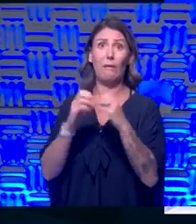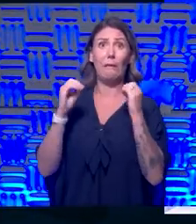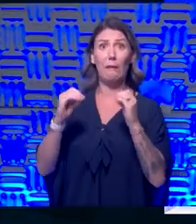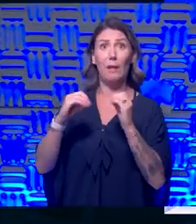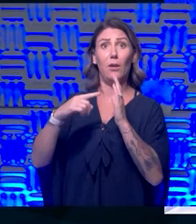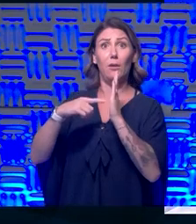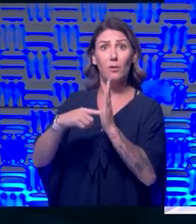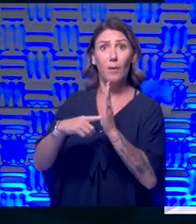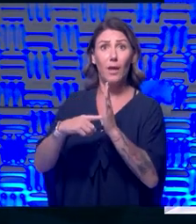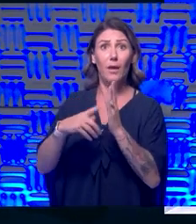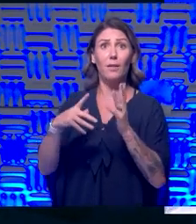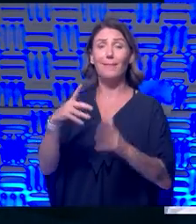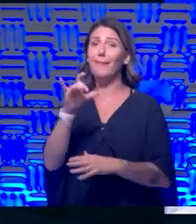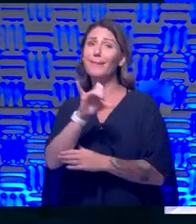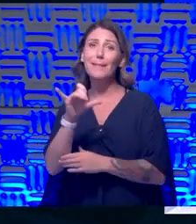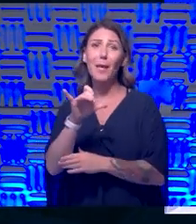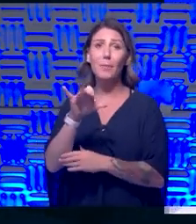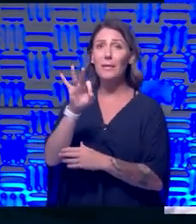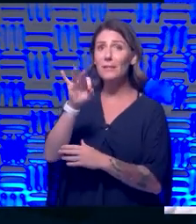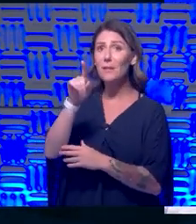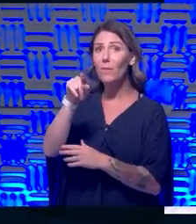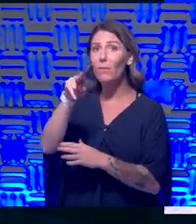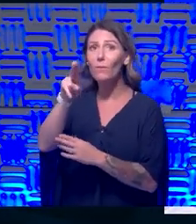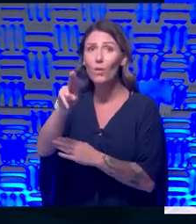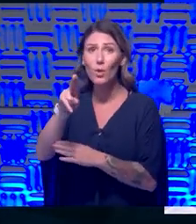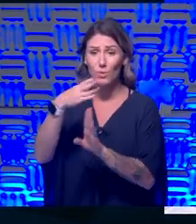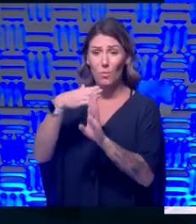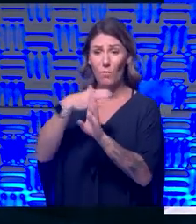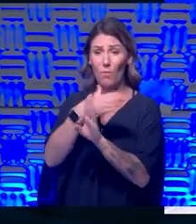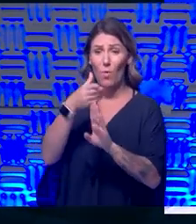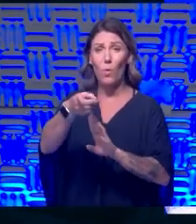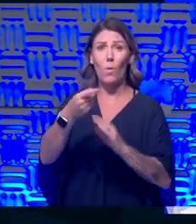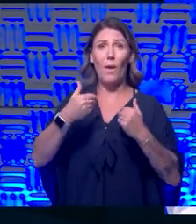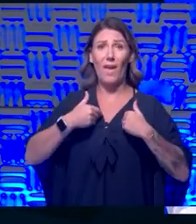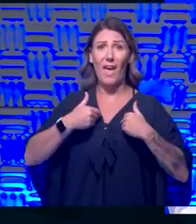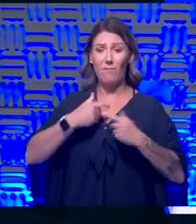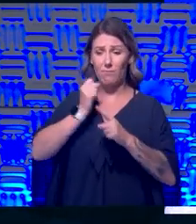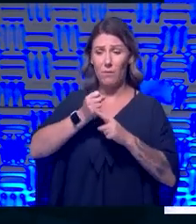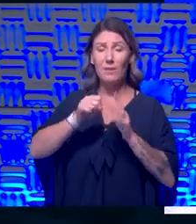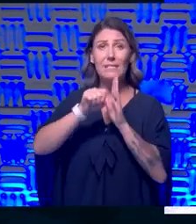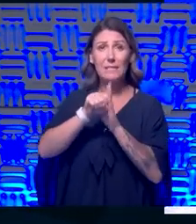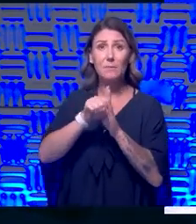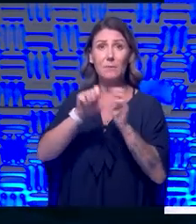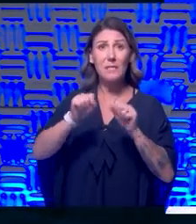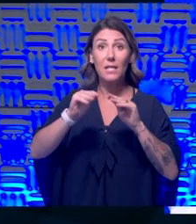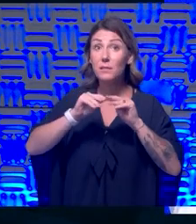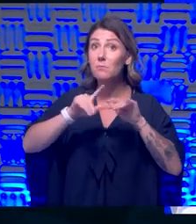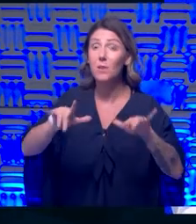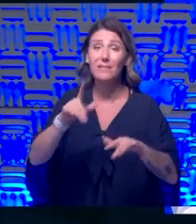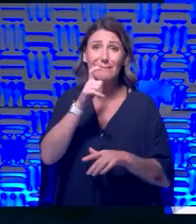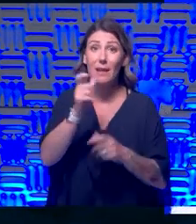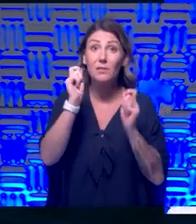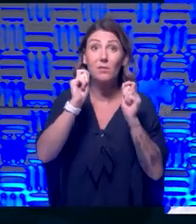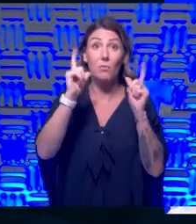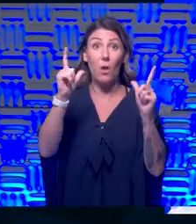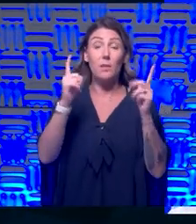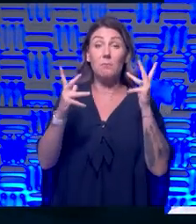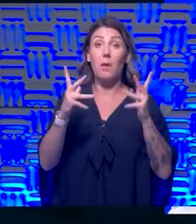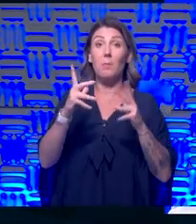with influenza, just as you can with other viruses. Before you get symptomatic, you can start spreading them. So it's not a surprise you can do with coronavirus. It may